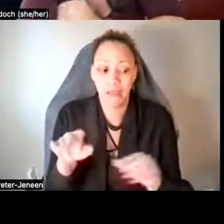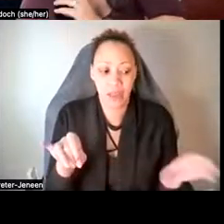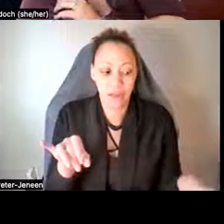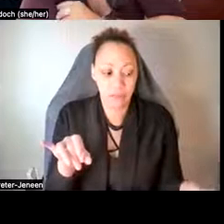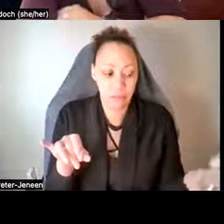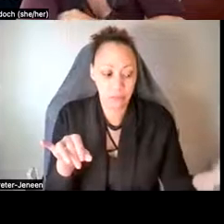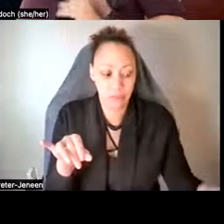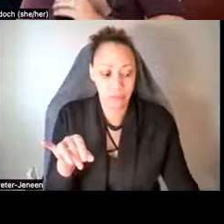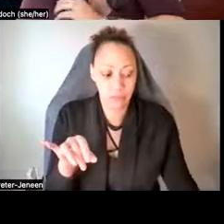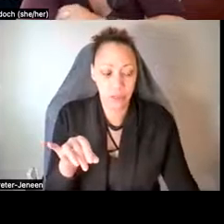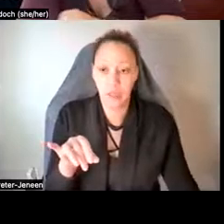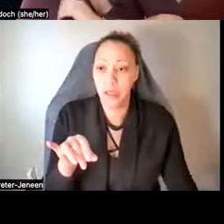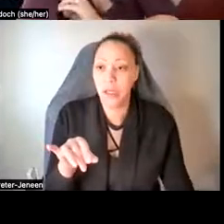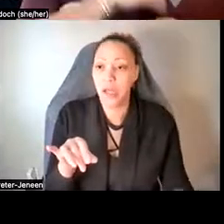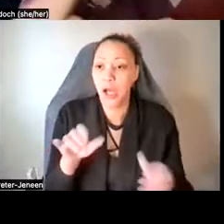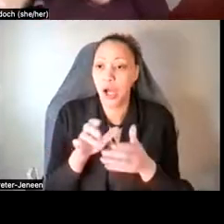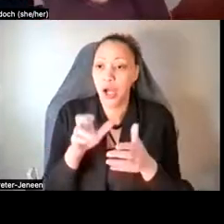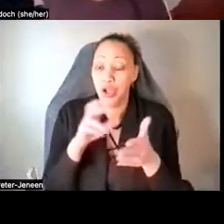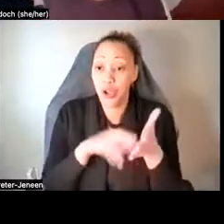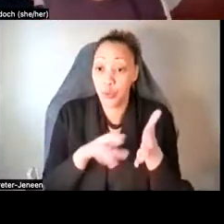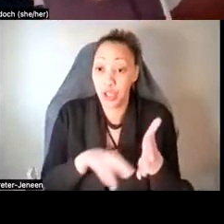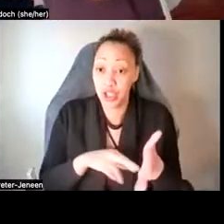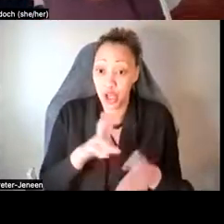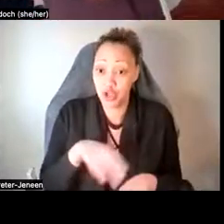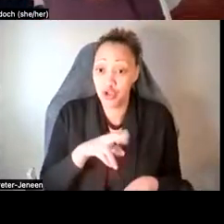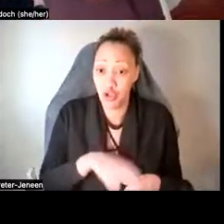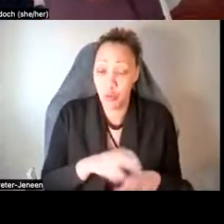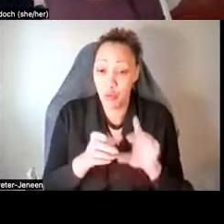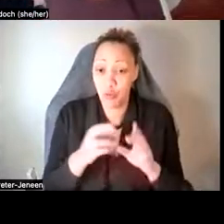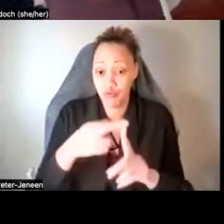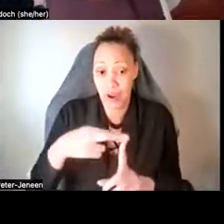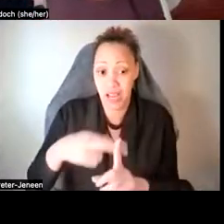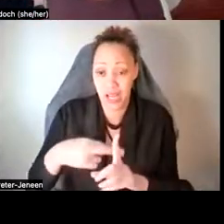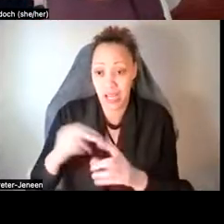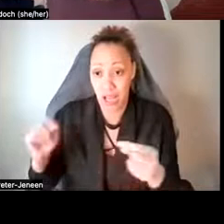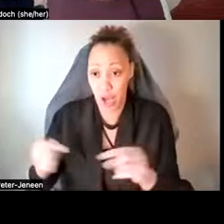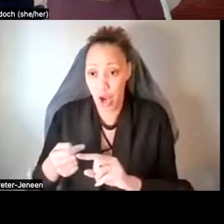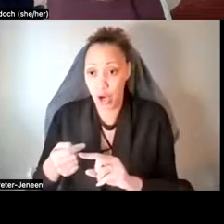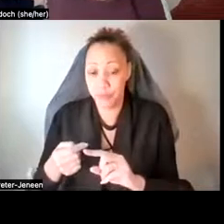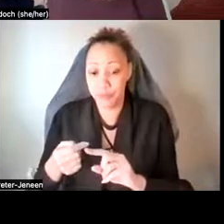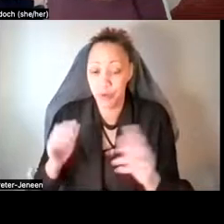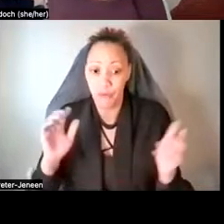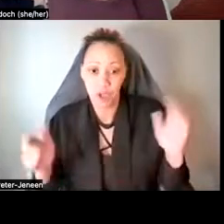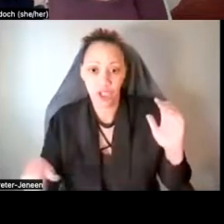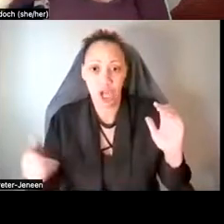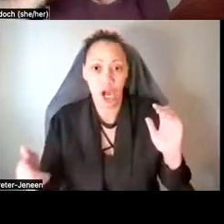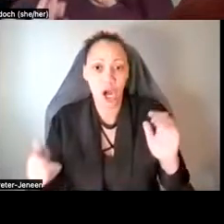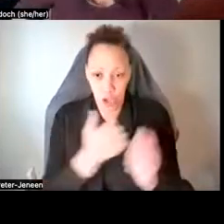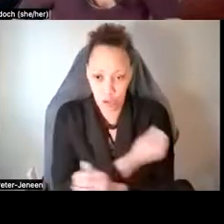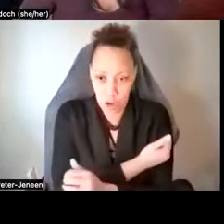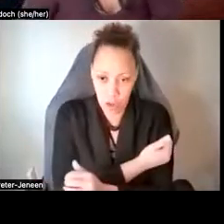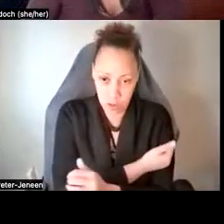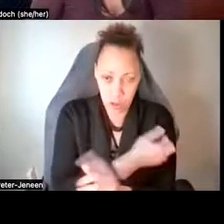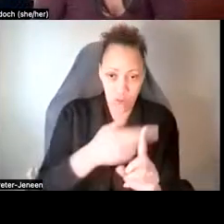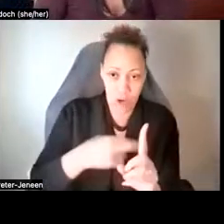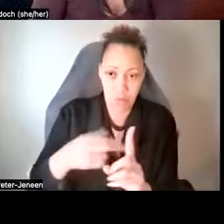researched the normalized ratings of harm potential of psilocybin relative to other drugs as rated by experts in the